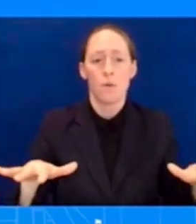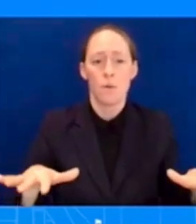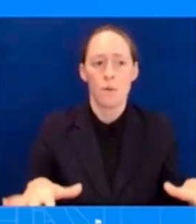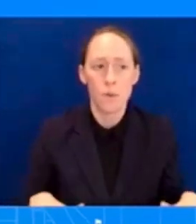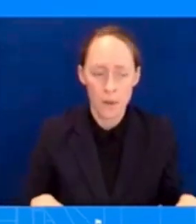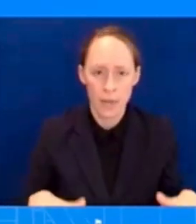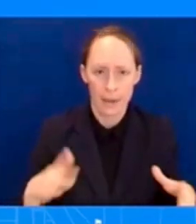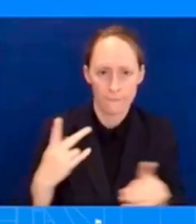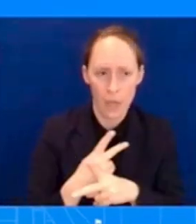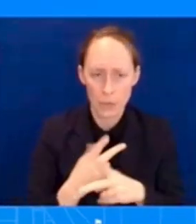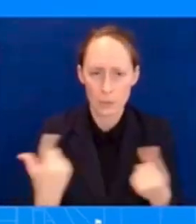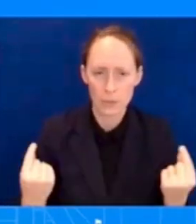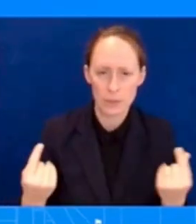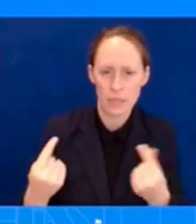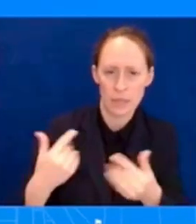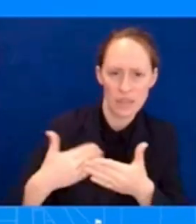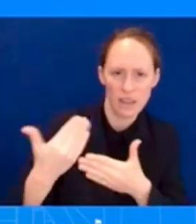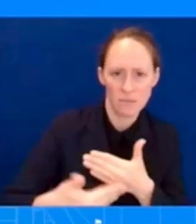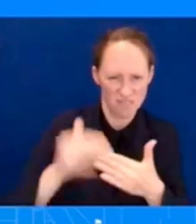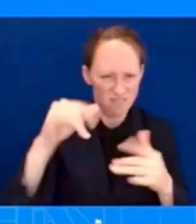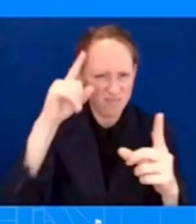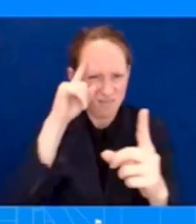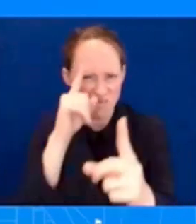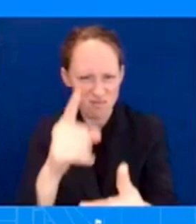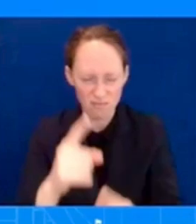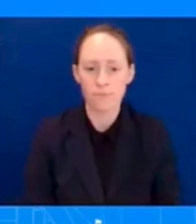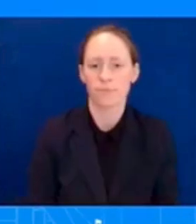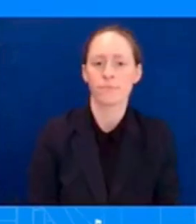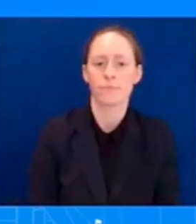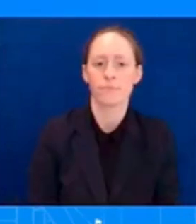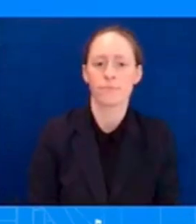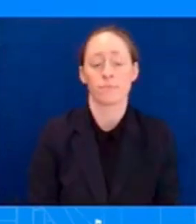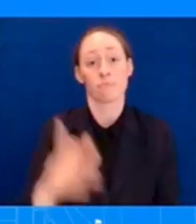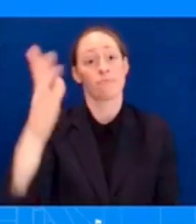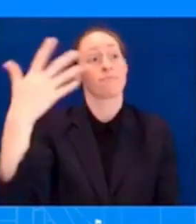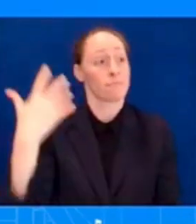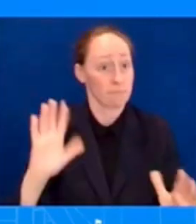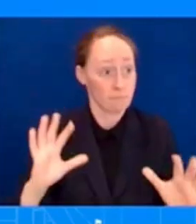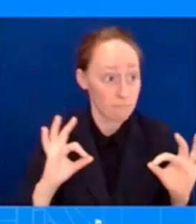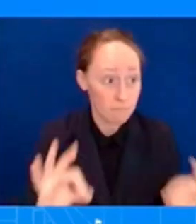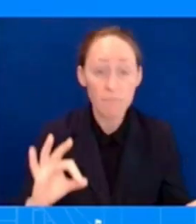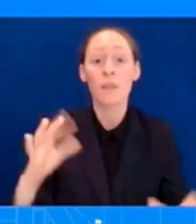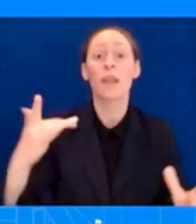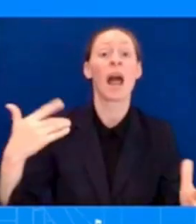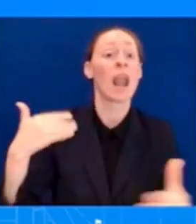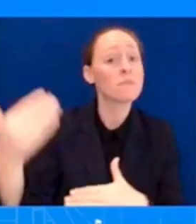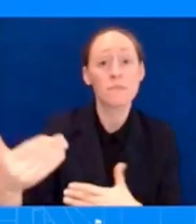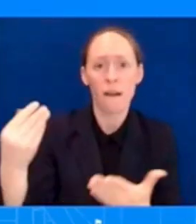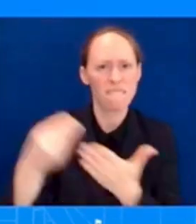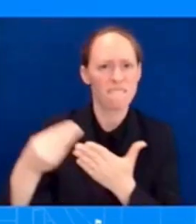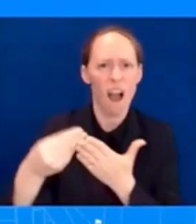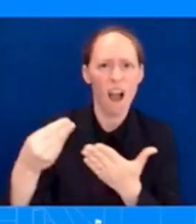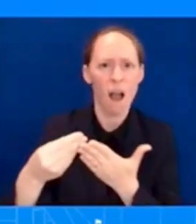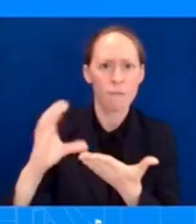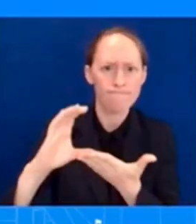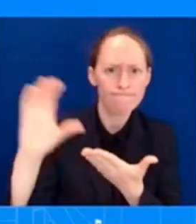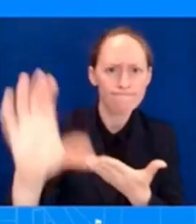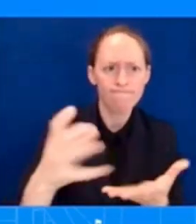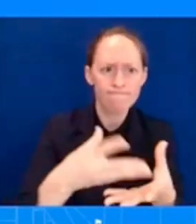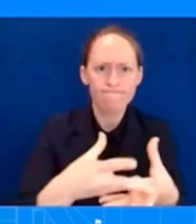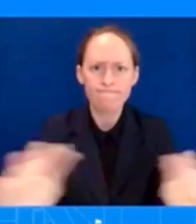so we can help with some of their critical urgent needs this is called critical needs assistance and it provides 700